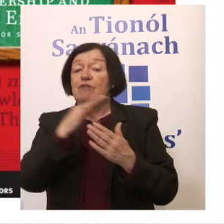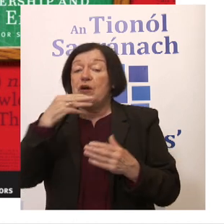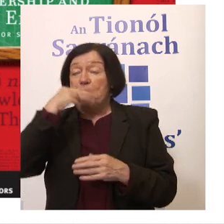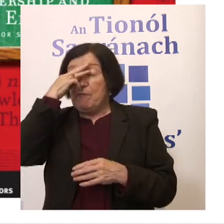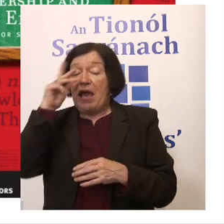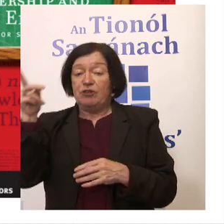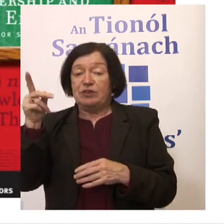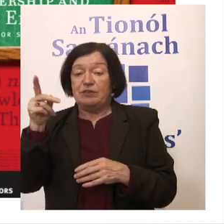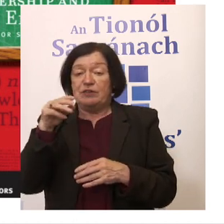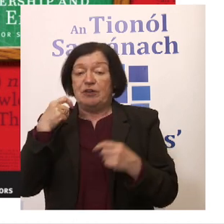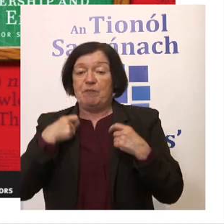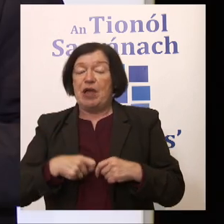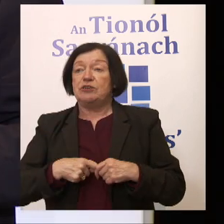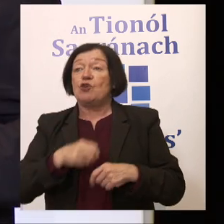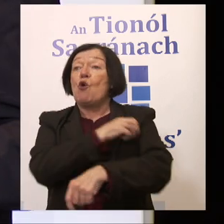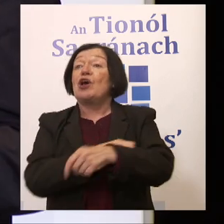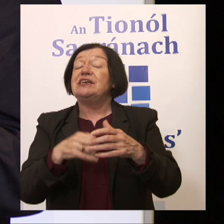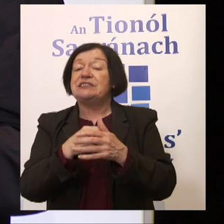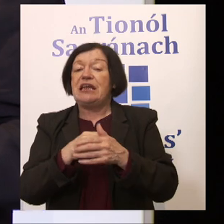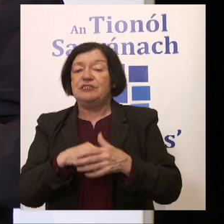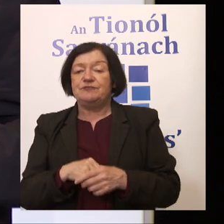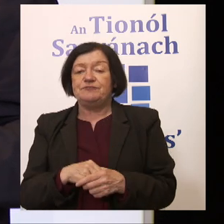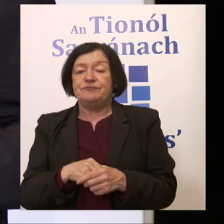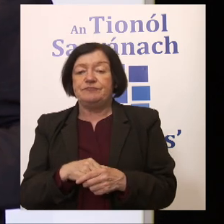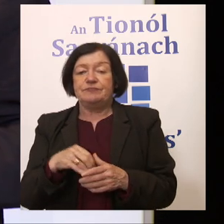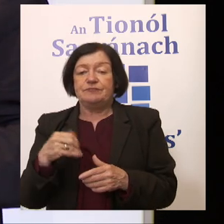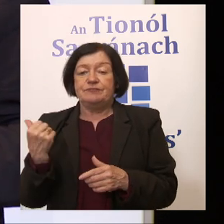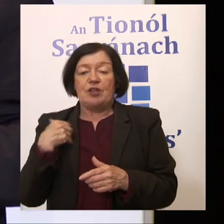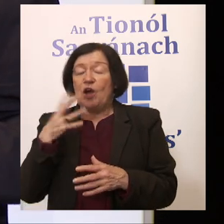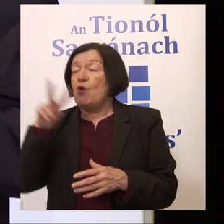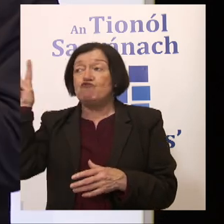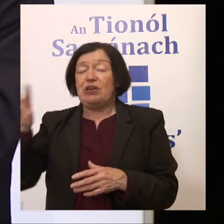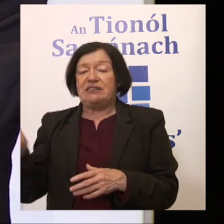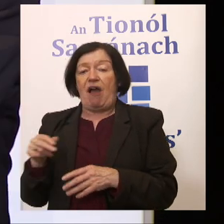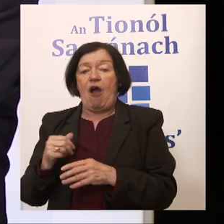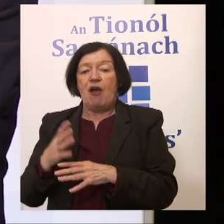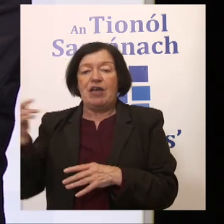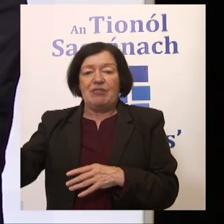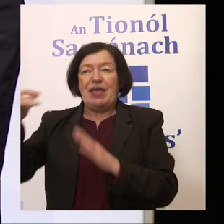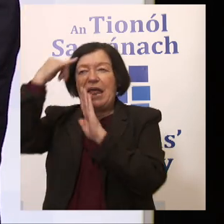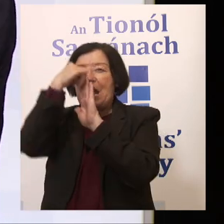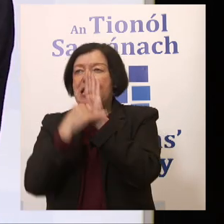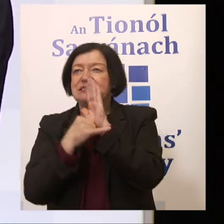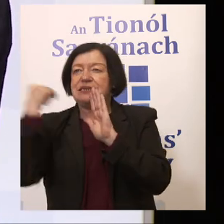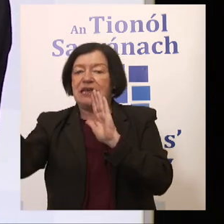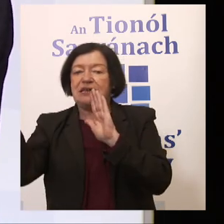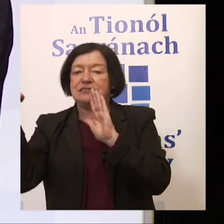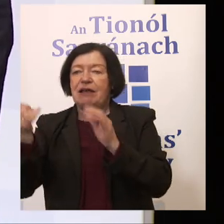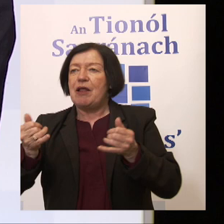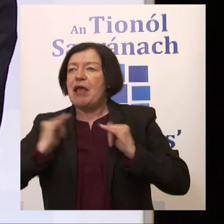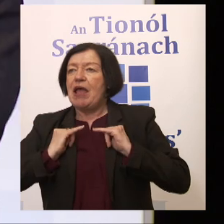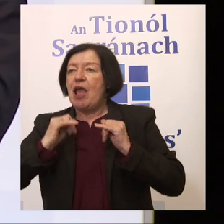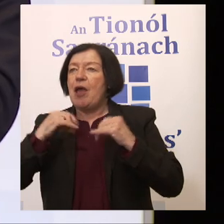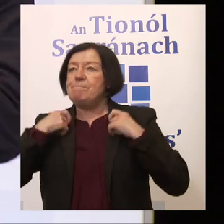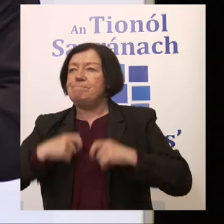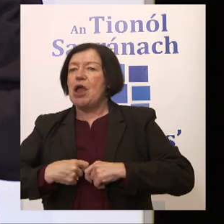United States mayors organization. And they, I won't read them all, but they list these potential ways that a mayor